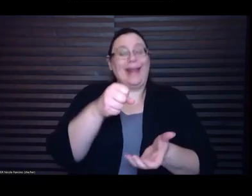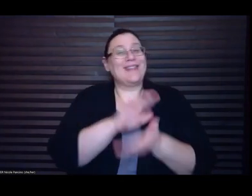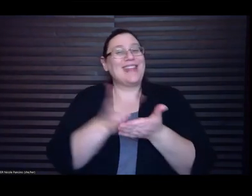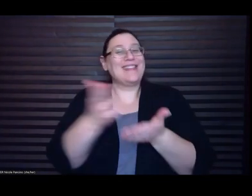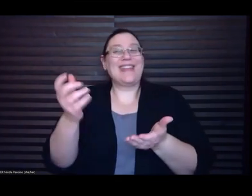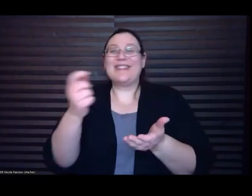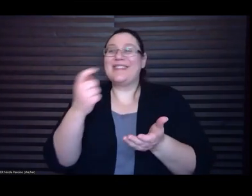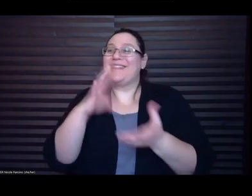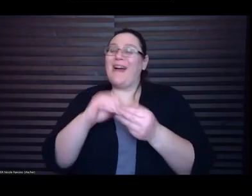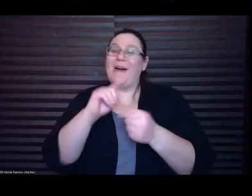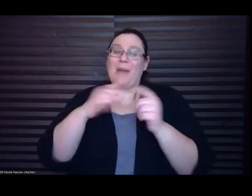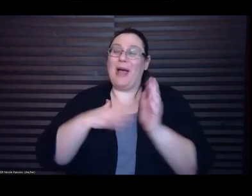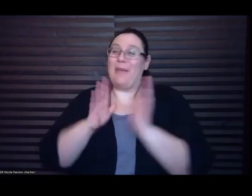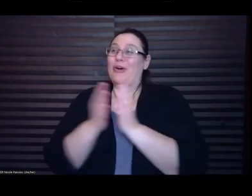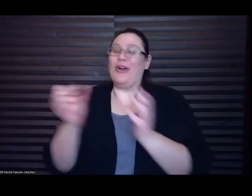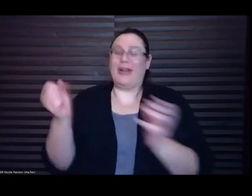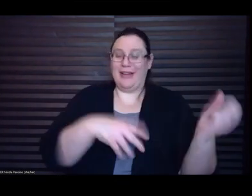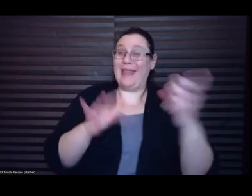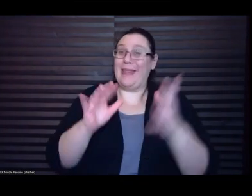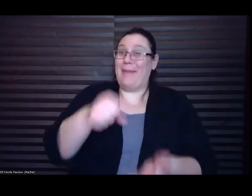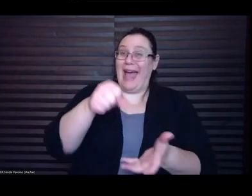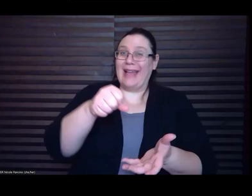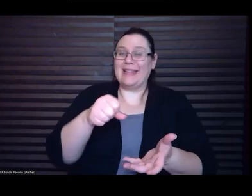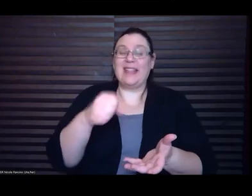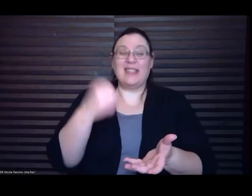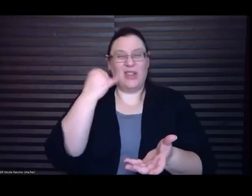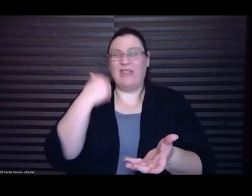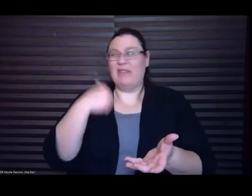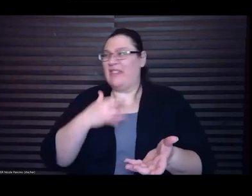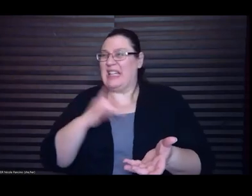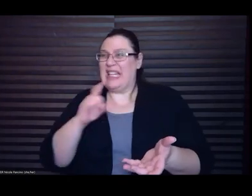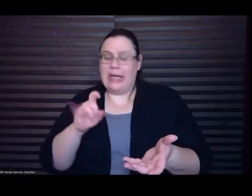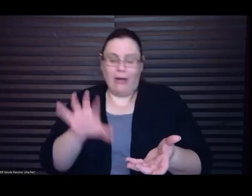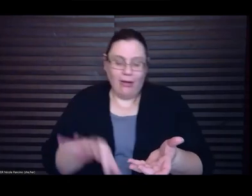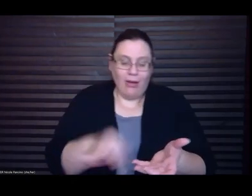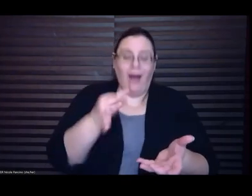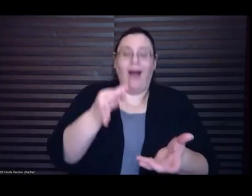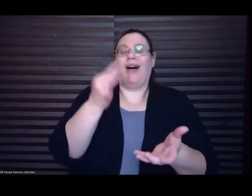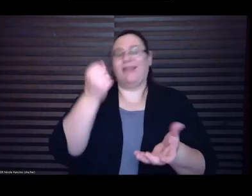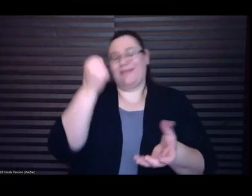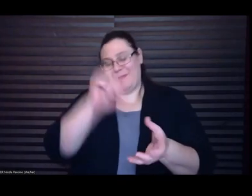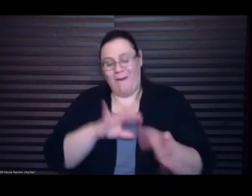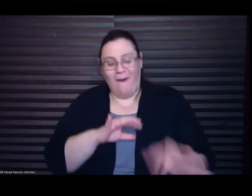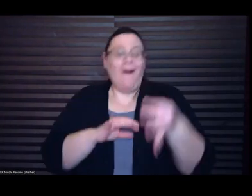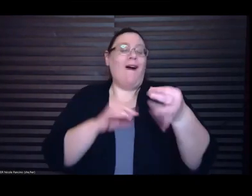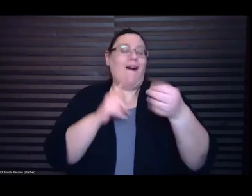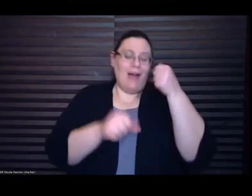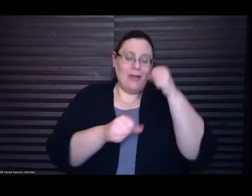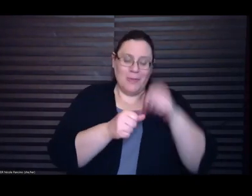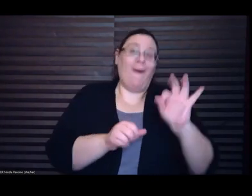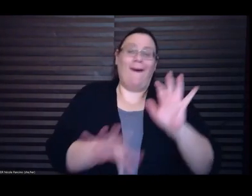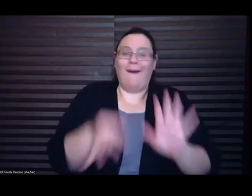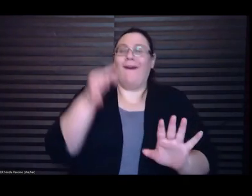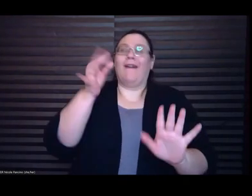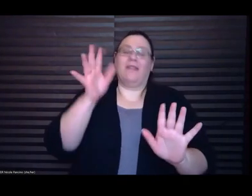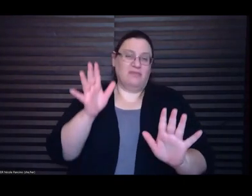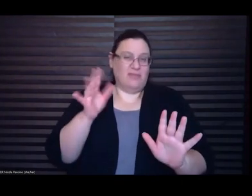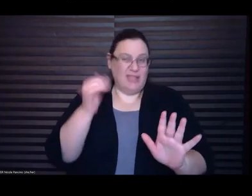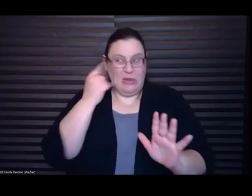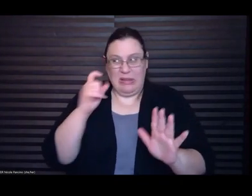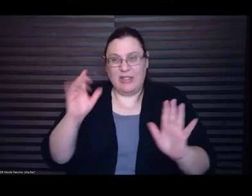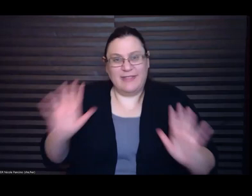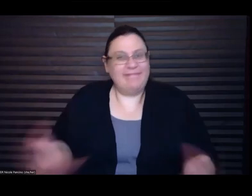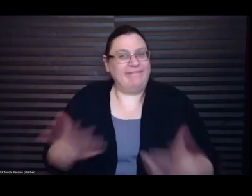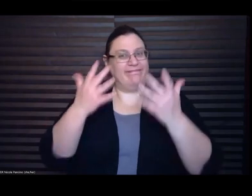need encouragement and so yeah I I think the faith